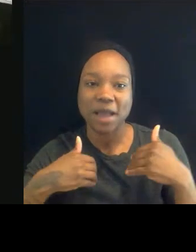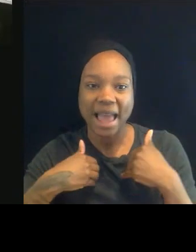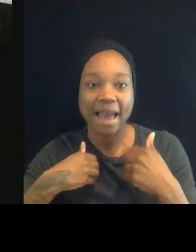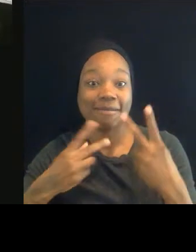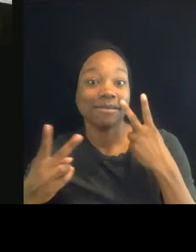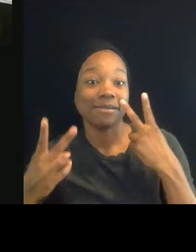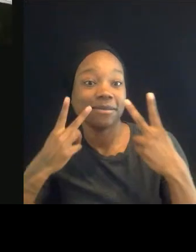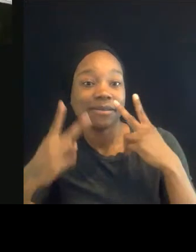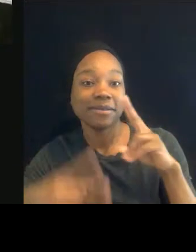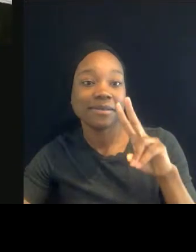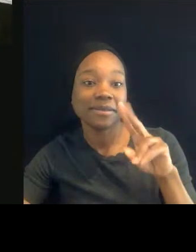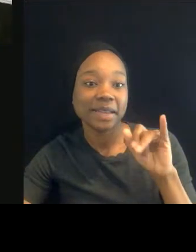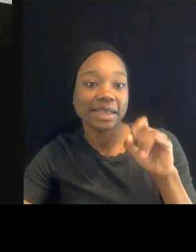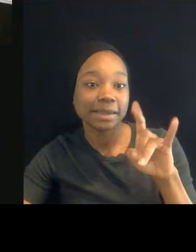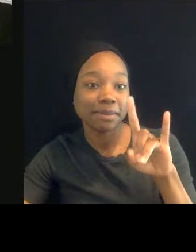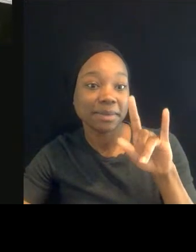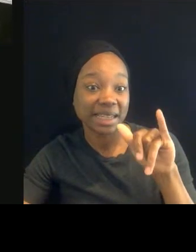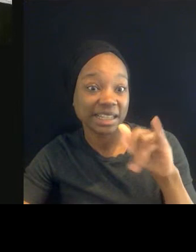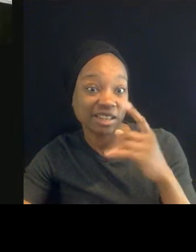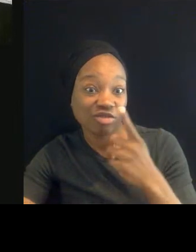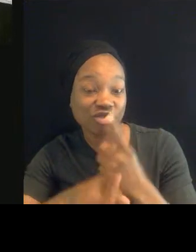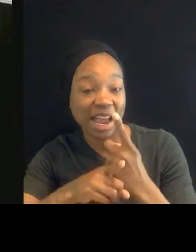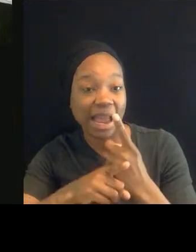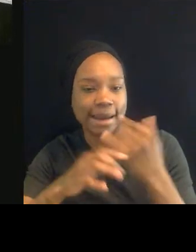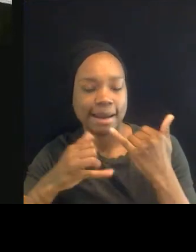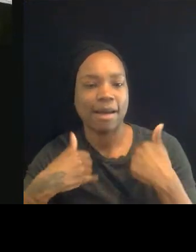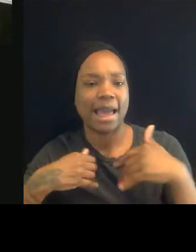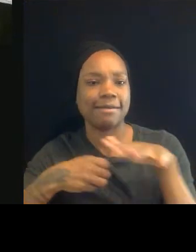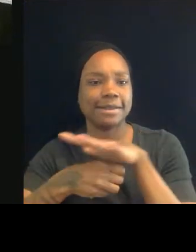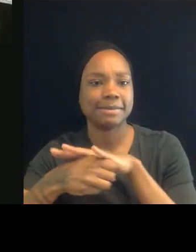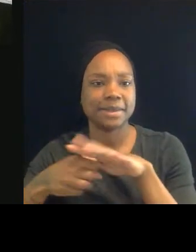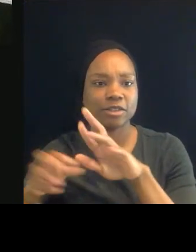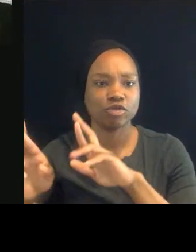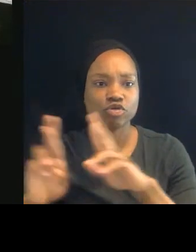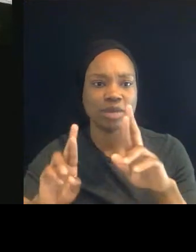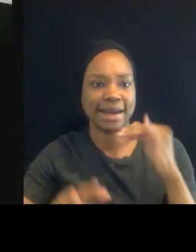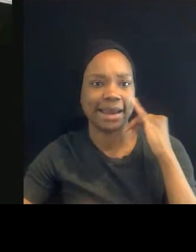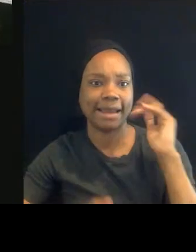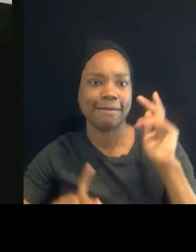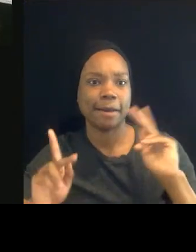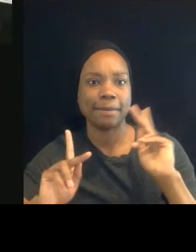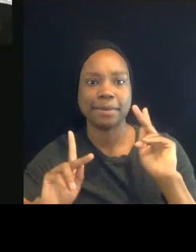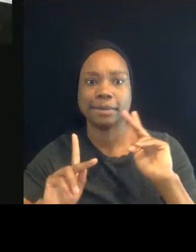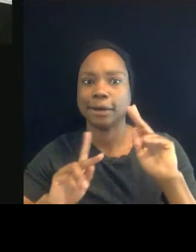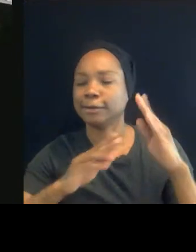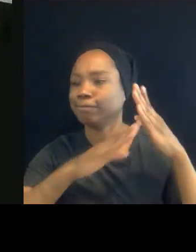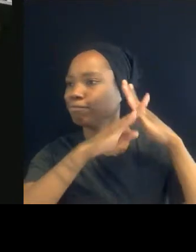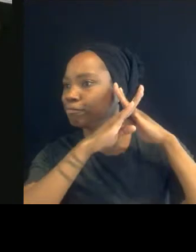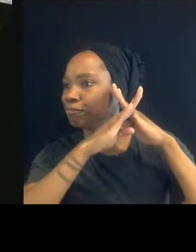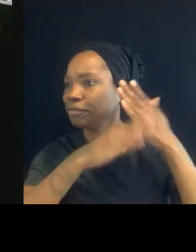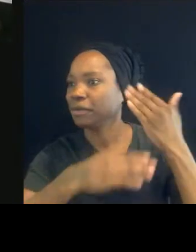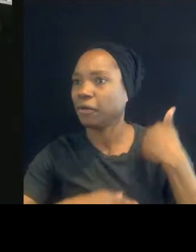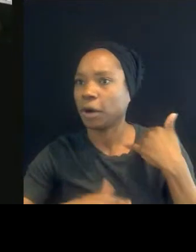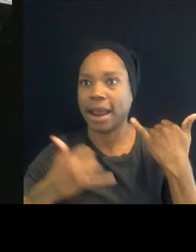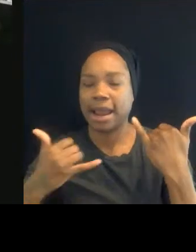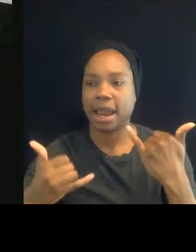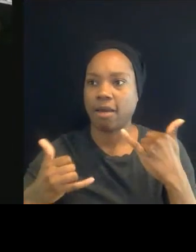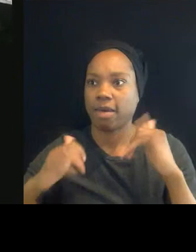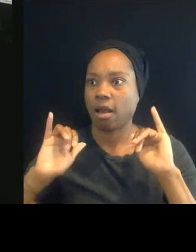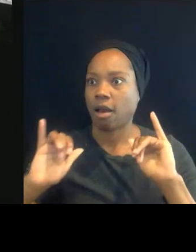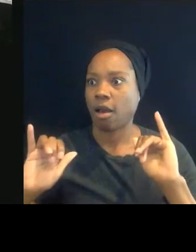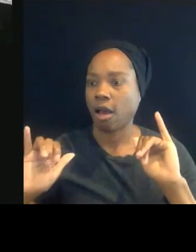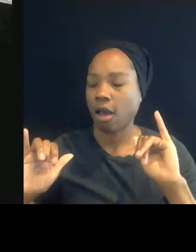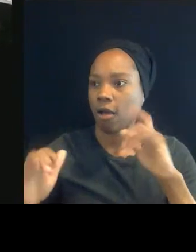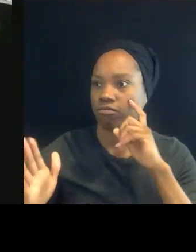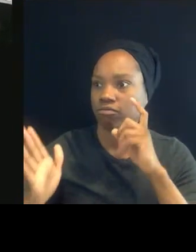people weren't listening to you before, now suddenly at work, they're like, oh, you're black. Oh, okay. Is this affecting you? Like they